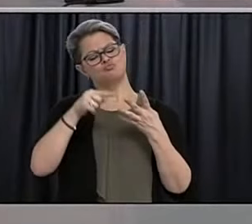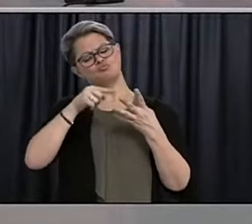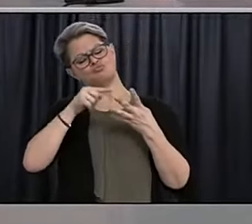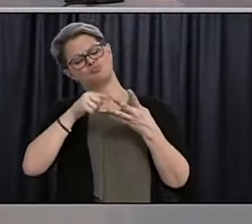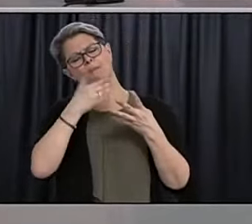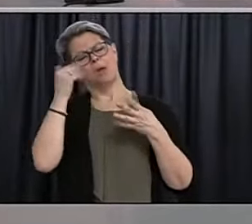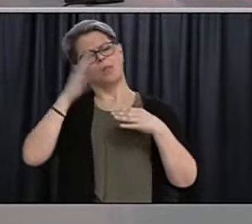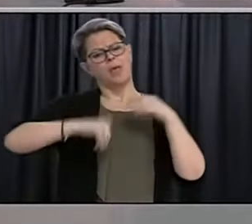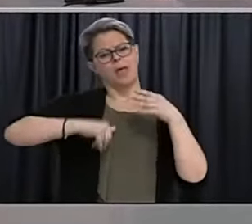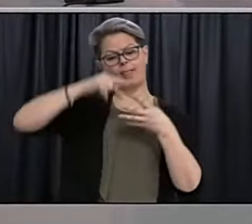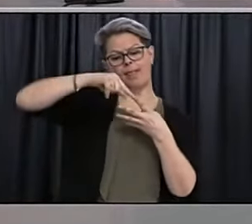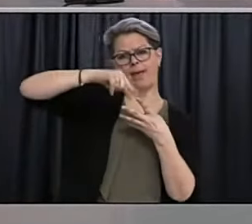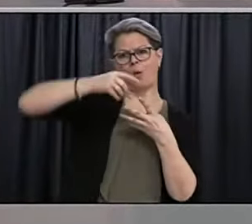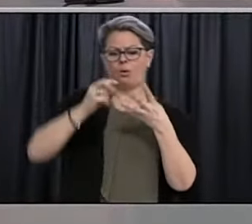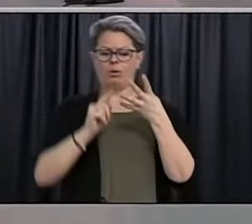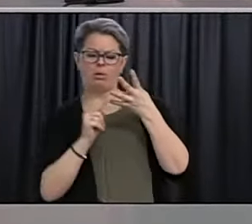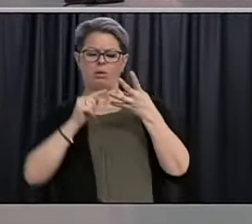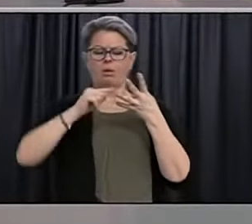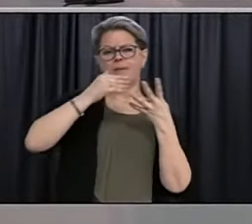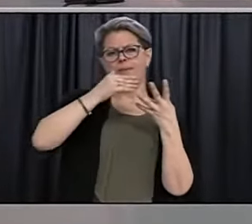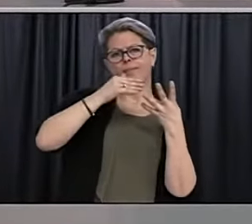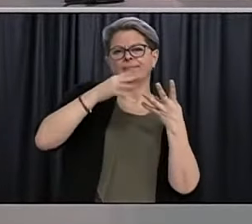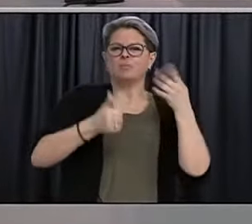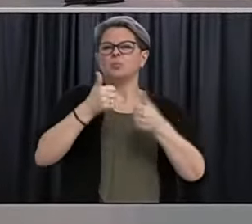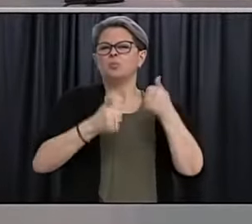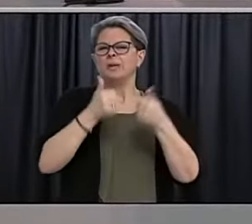this one over, over another, say?